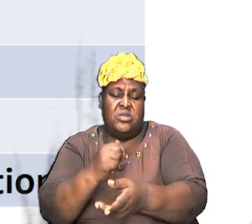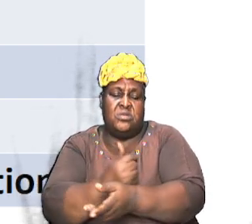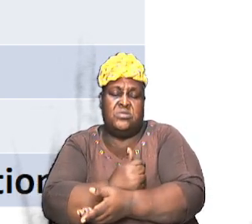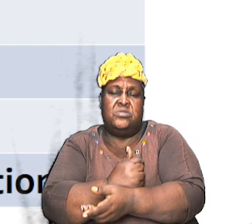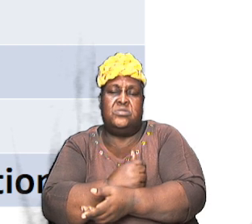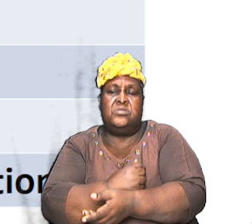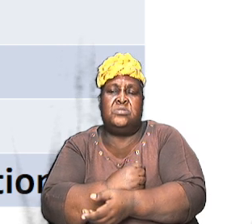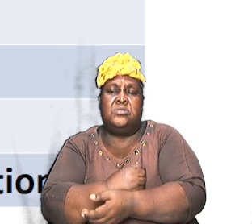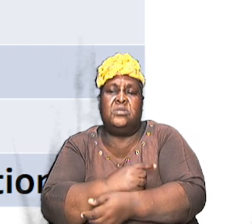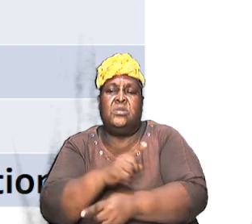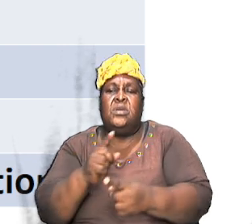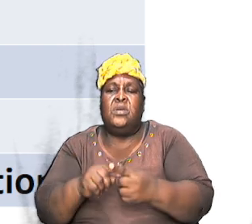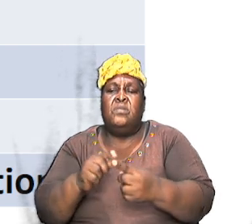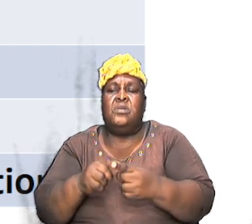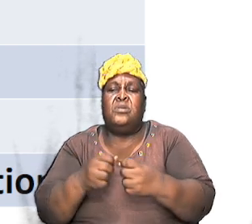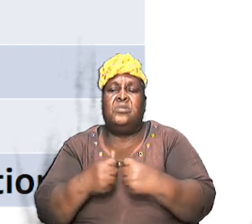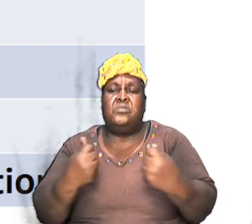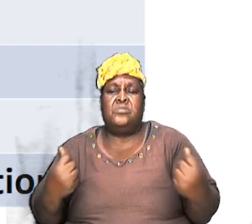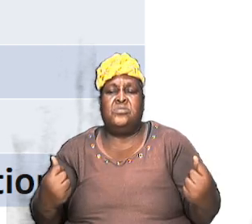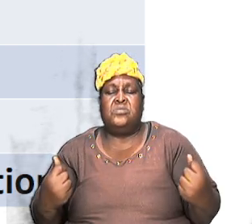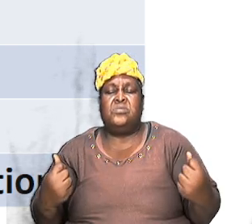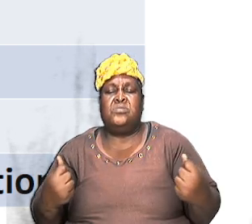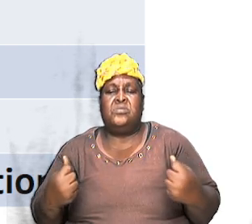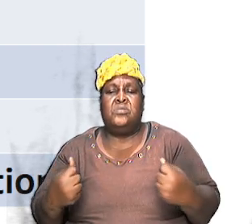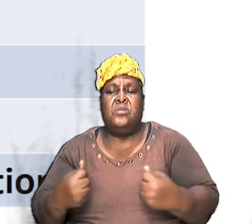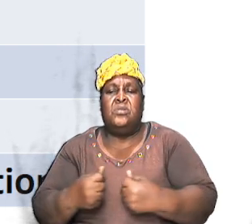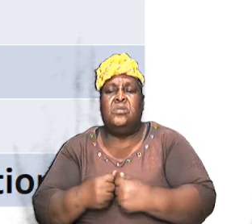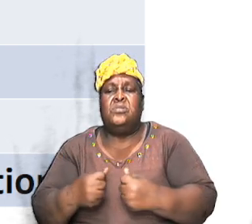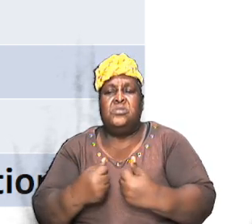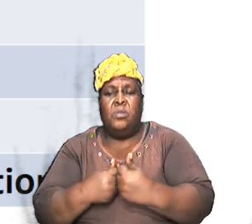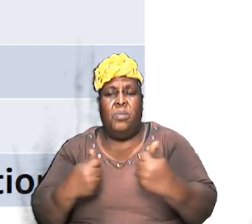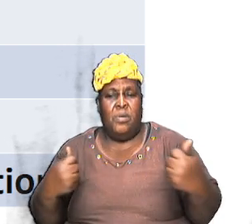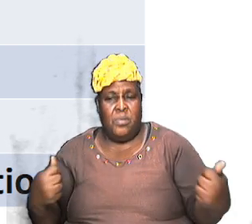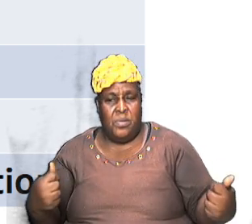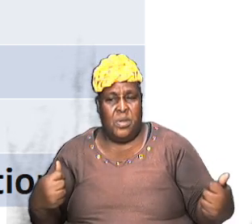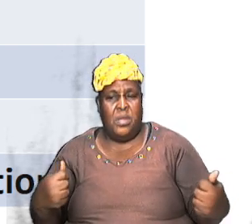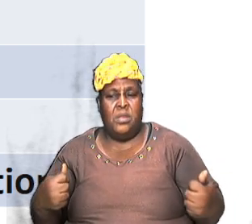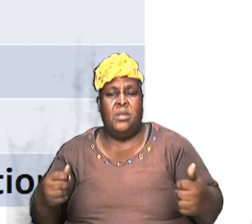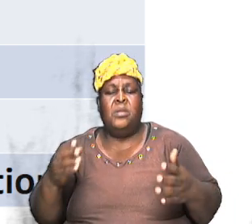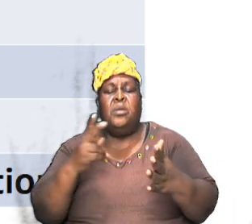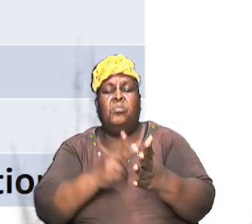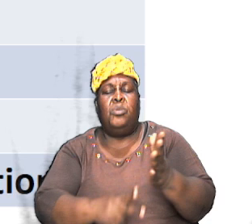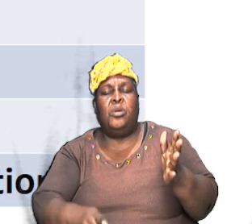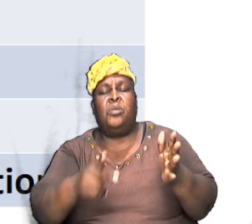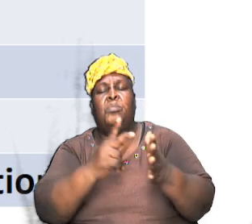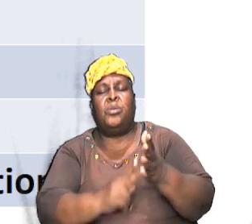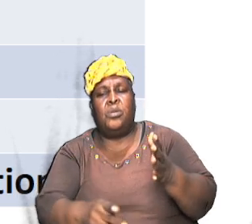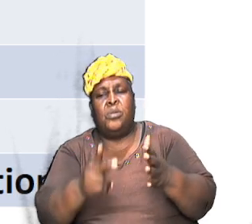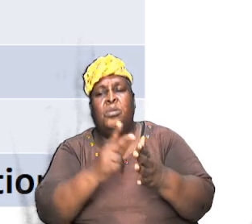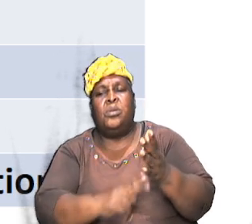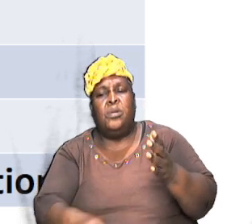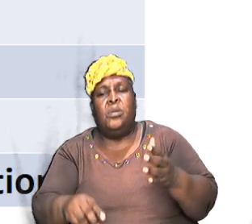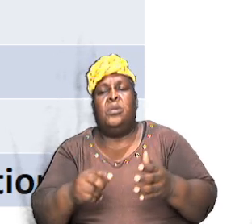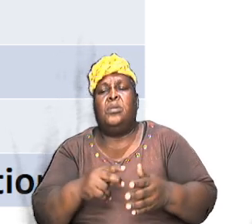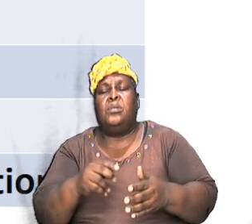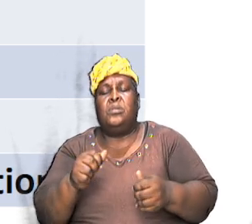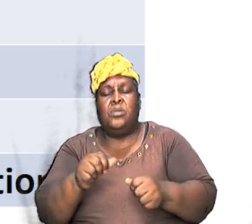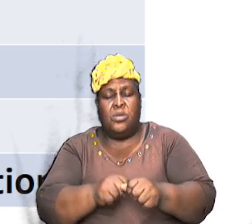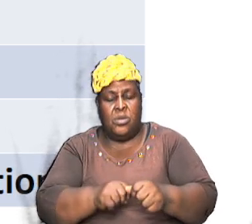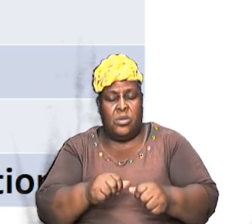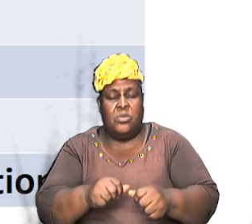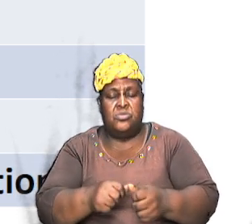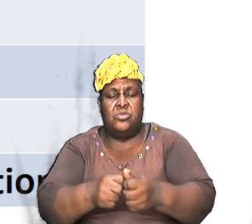can sectionalize it if we can break it down and then study each section study each area then